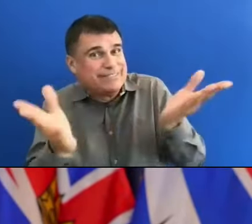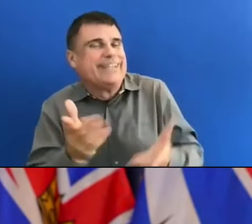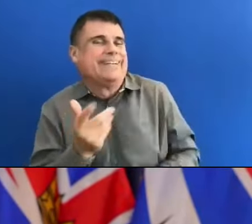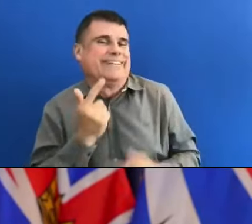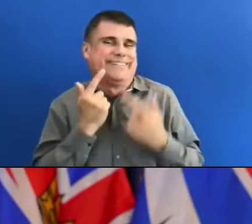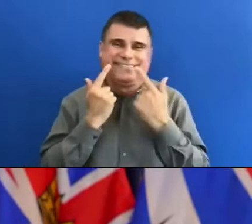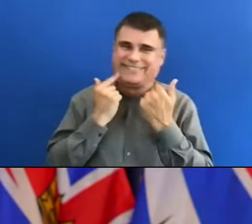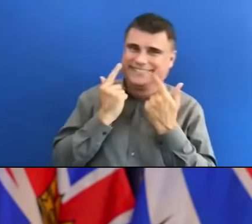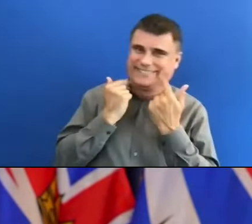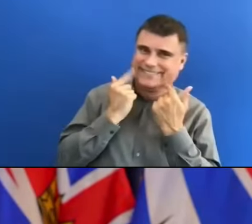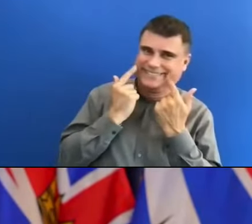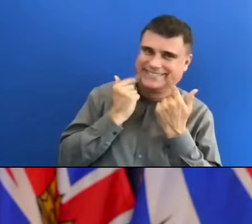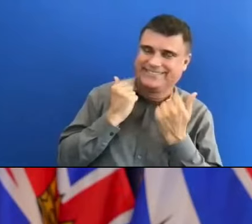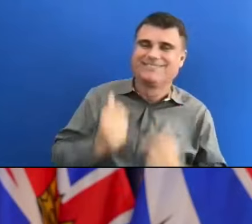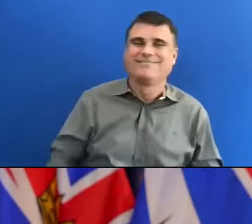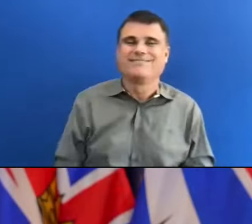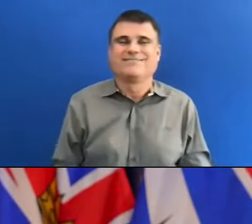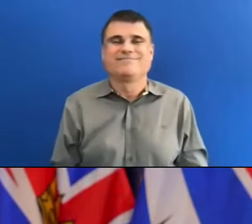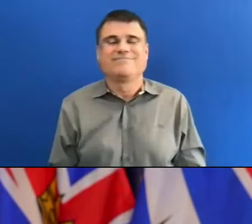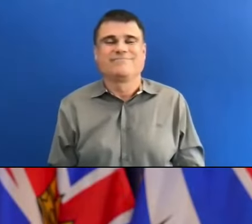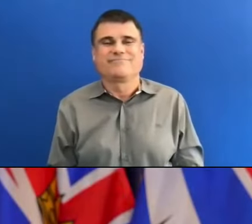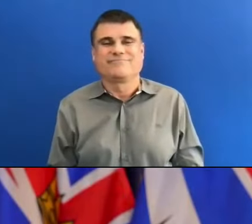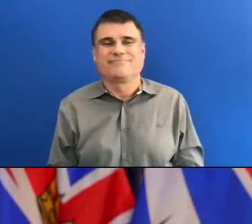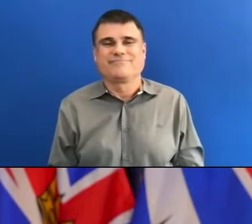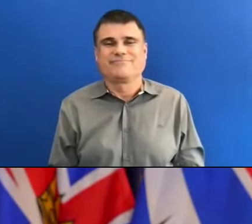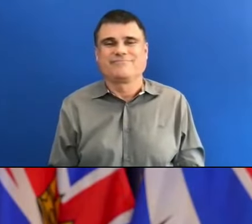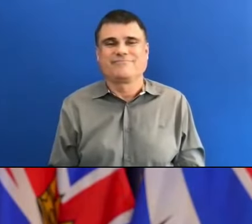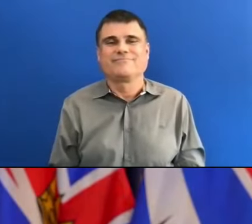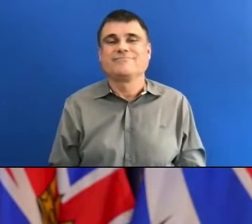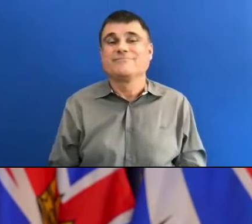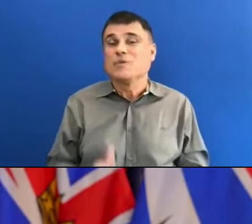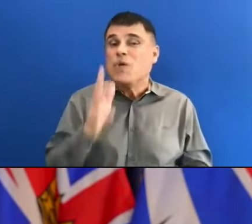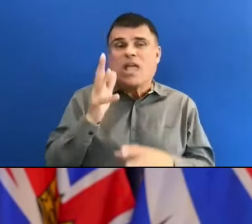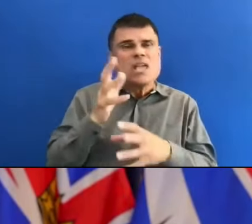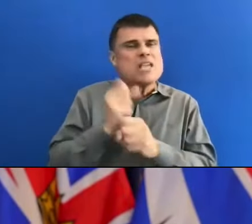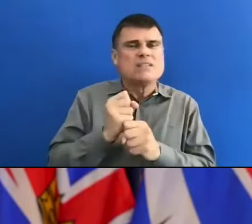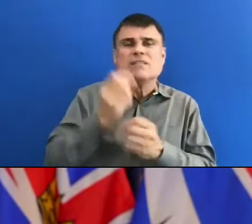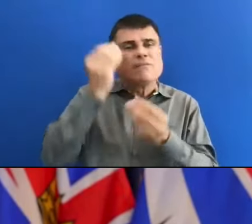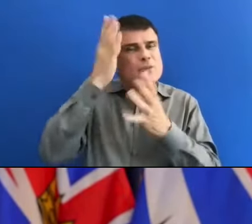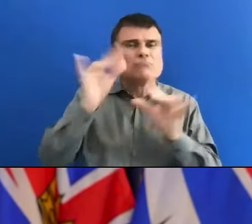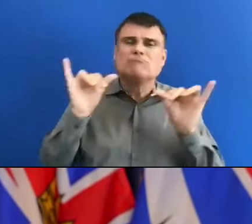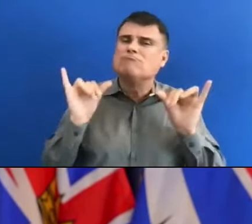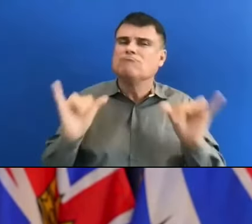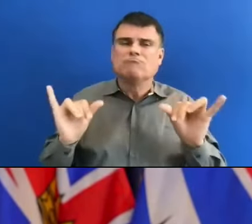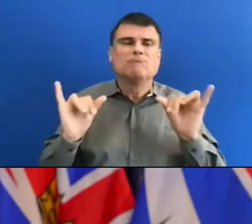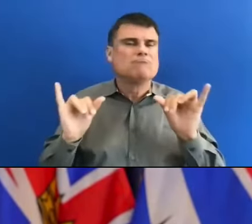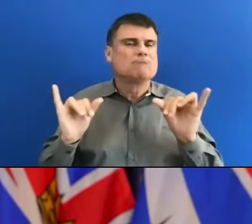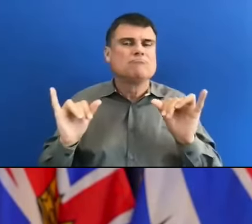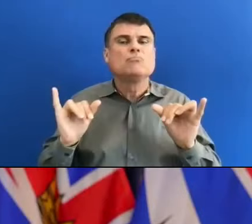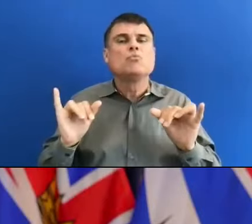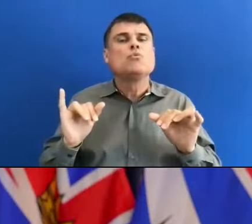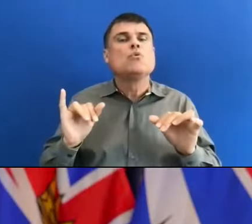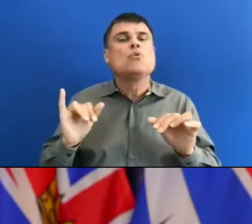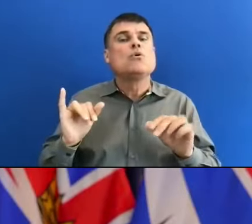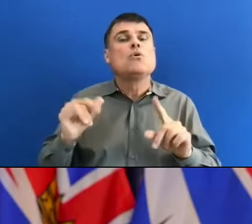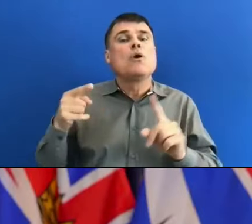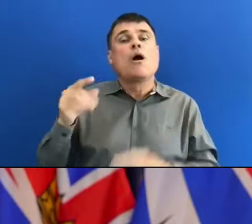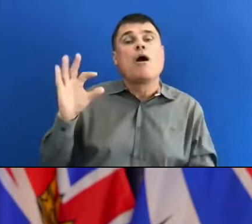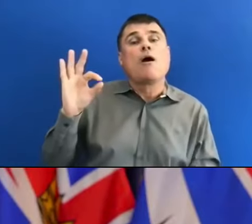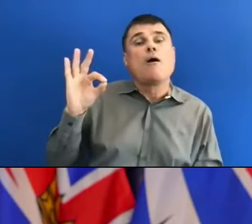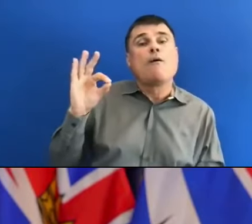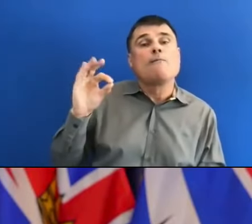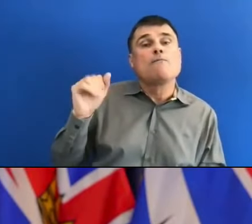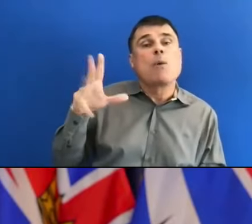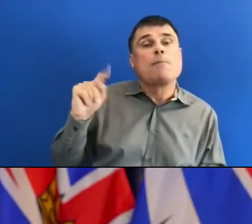at some hour of the day on a regular basis. you will have that information. are just changing the format of that given the